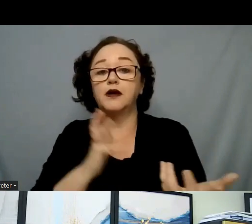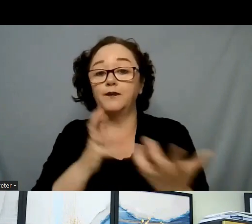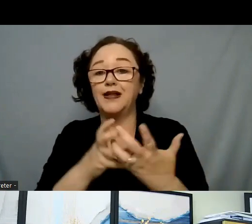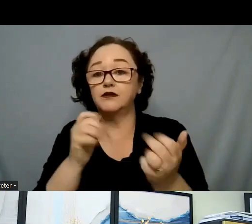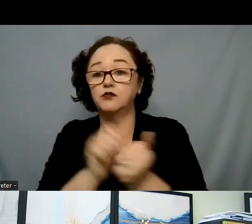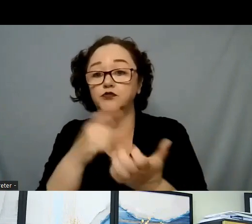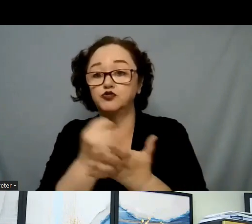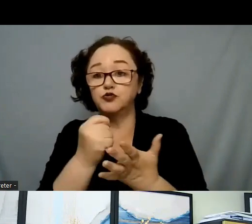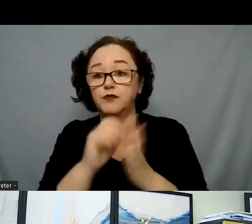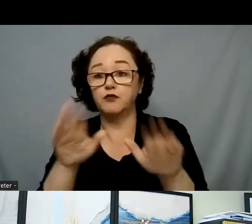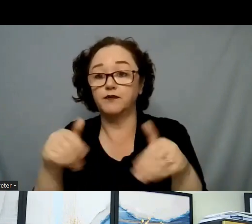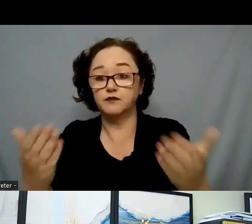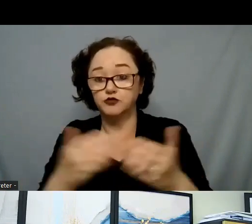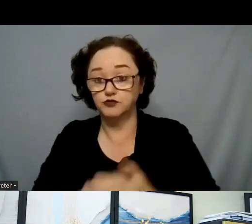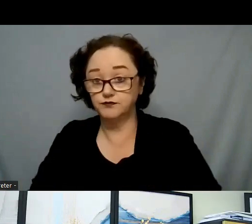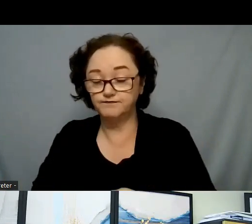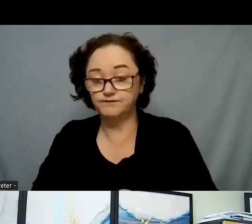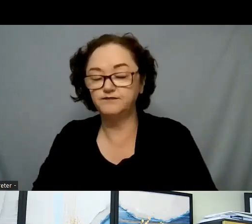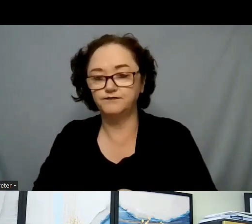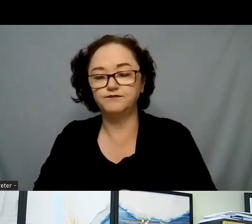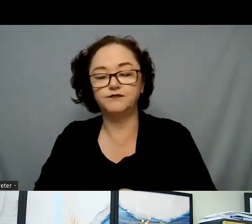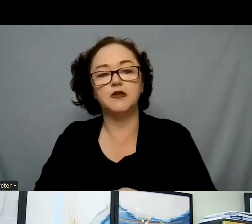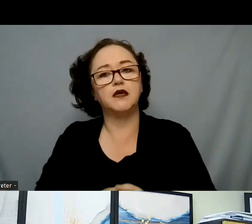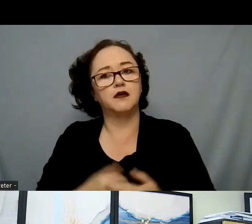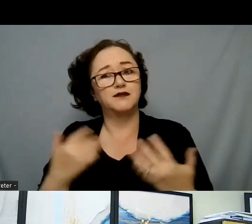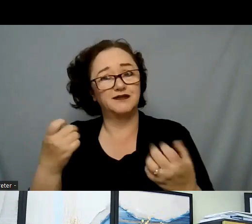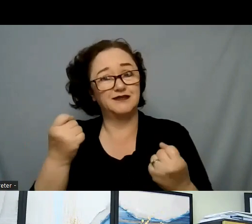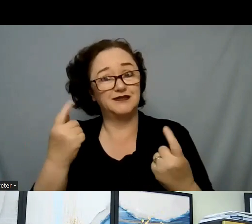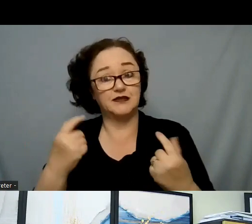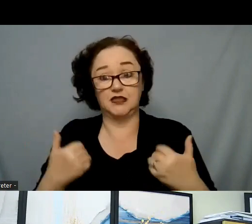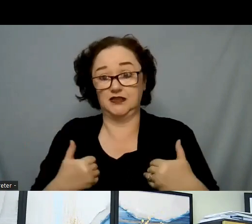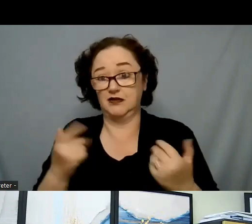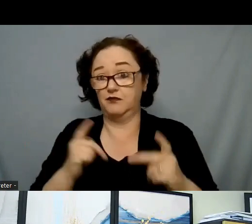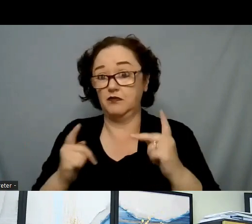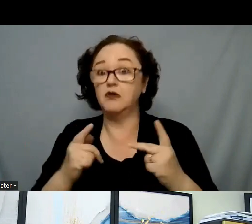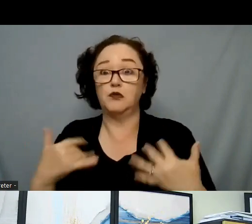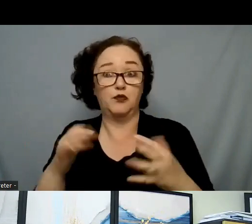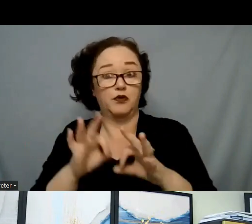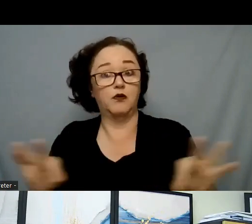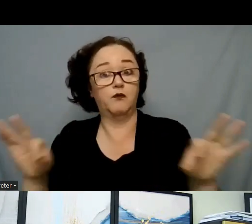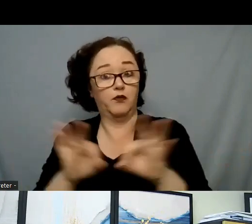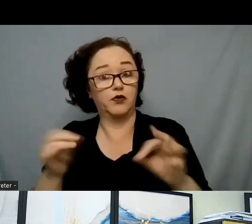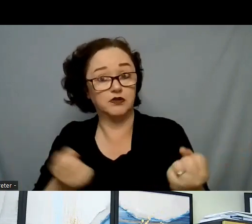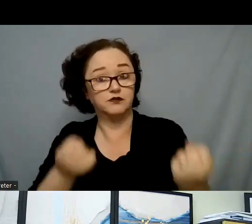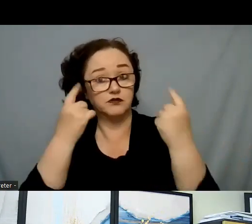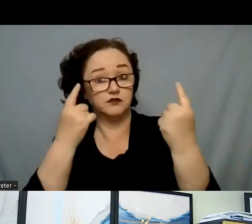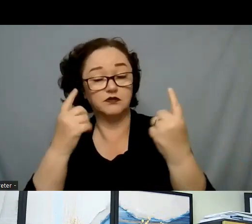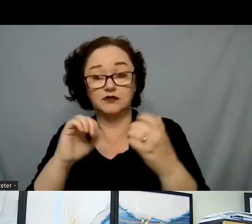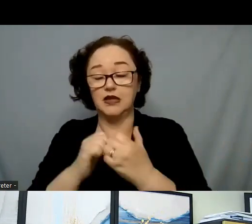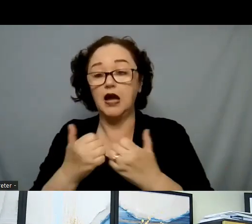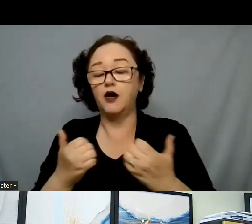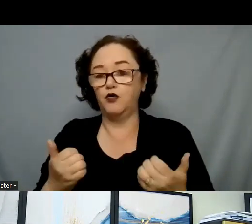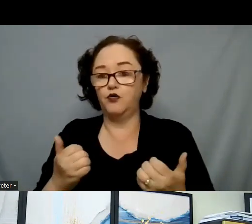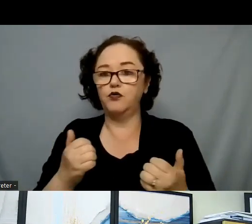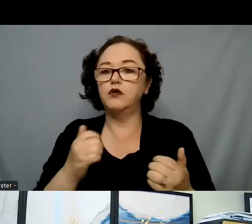working with our young people, it is very important for us to know and understand how youth are valued within